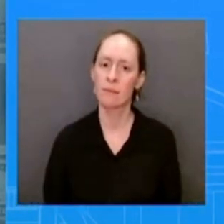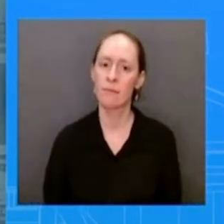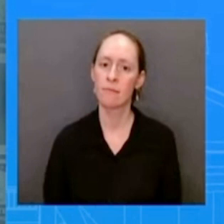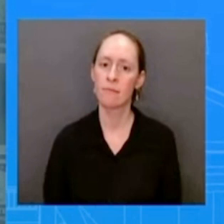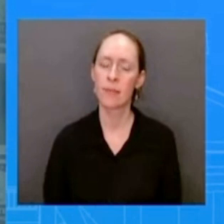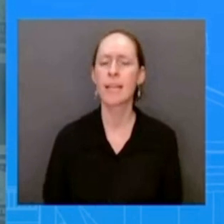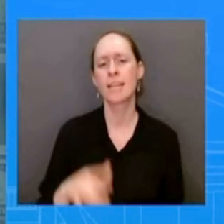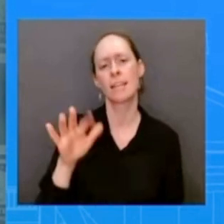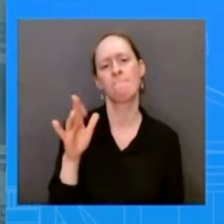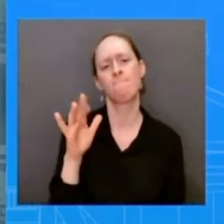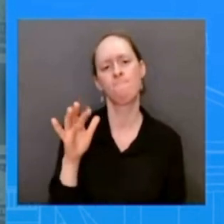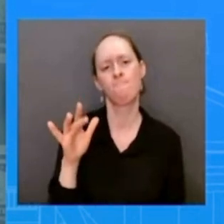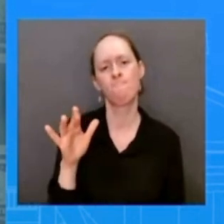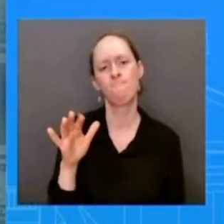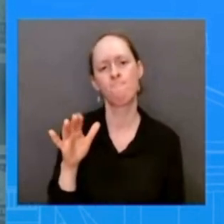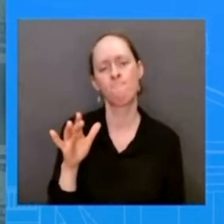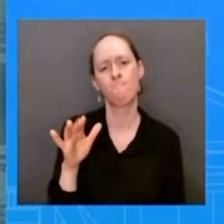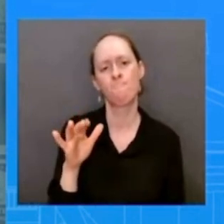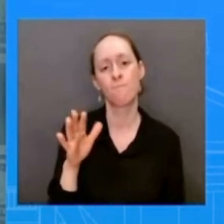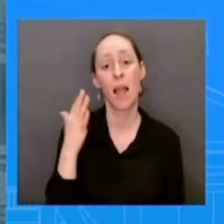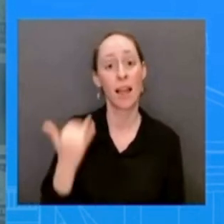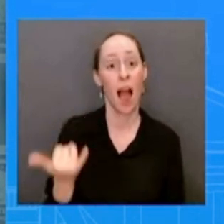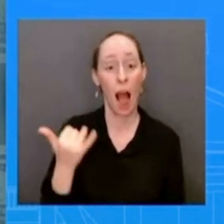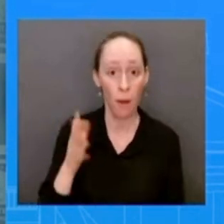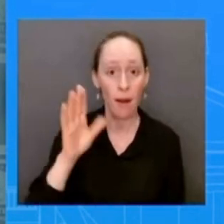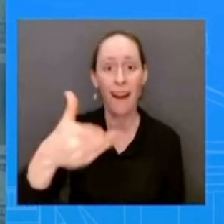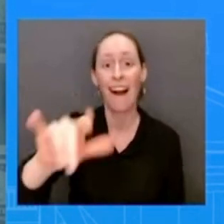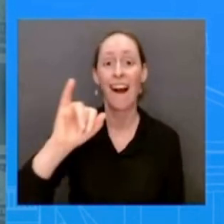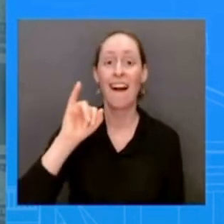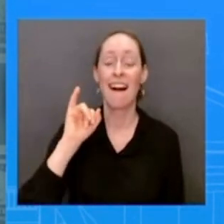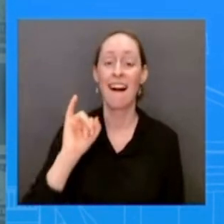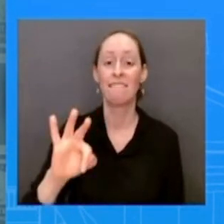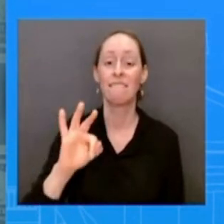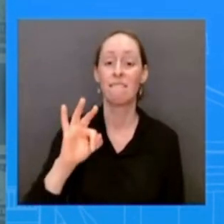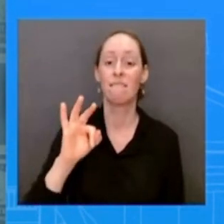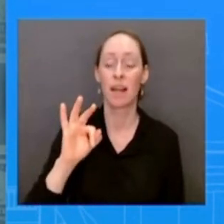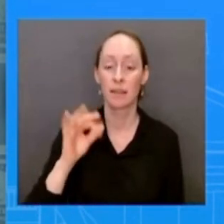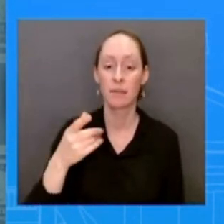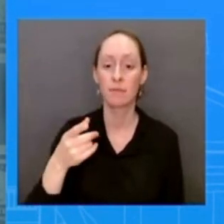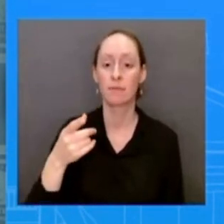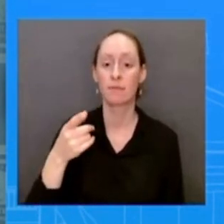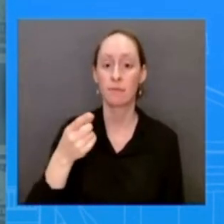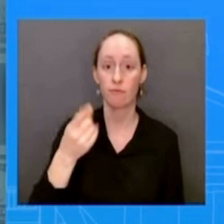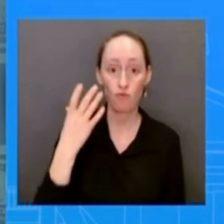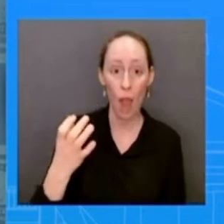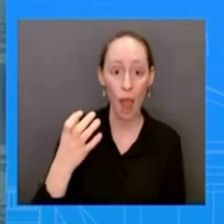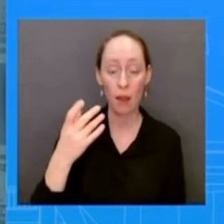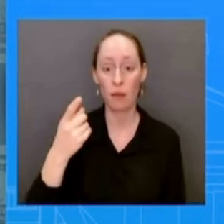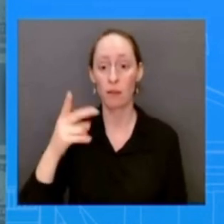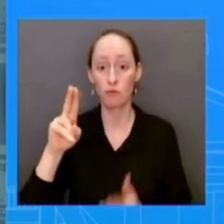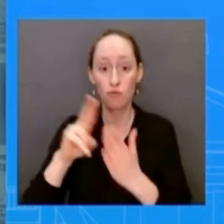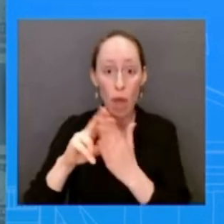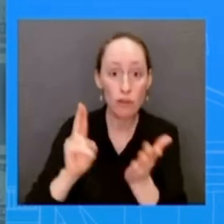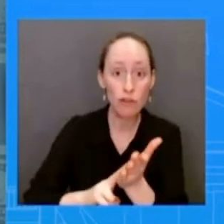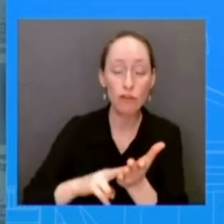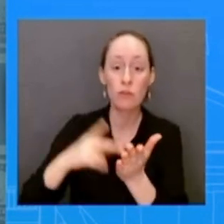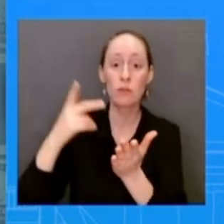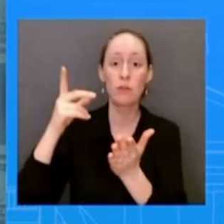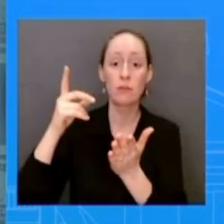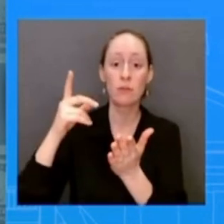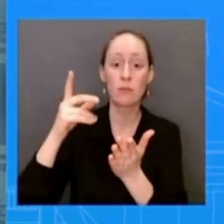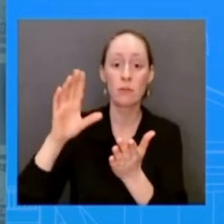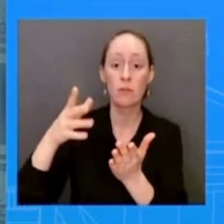waiver anyone registered to prescribe control medications can now uh prescribe life-saving medication to treat addiction so again we are